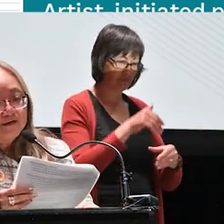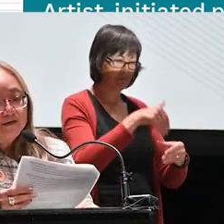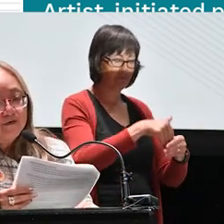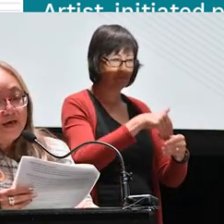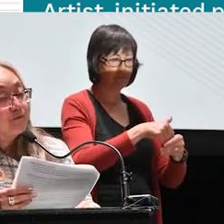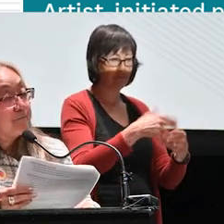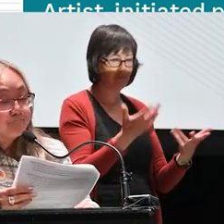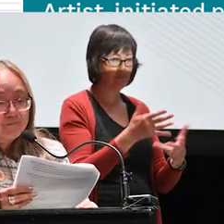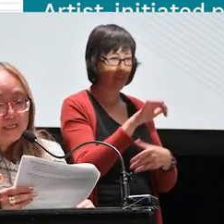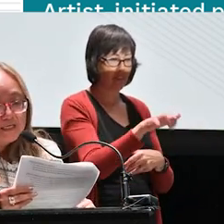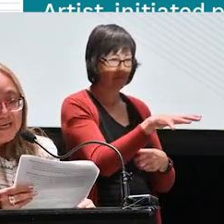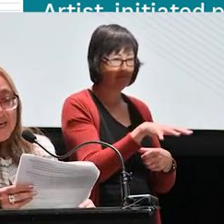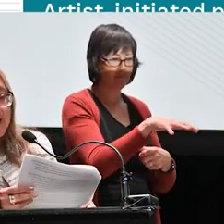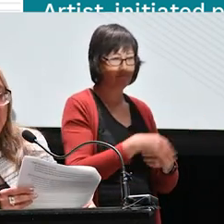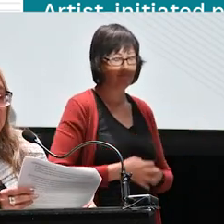within that realm.